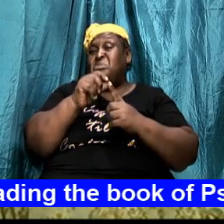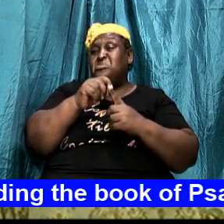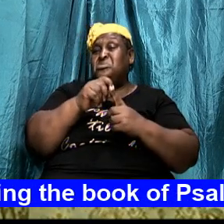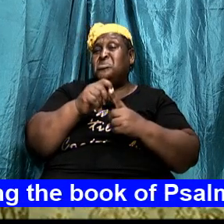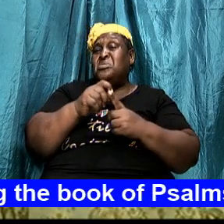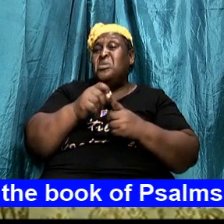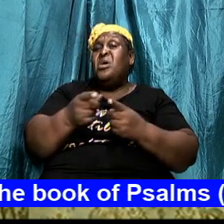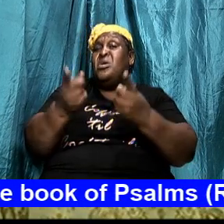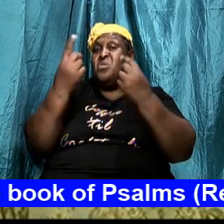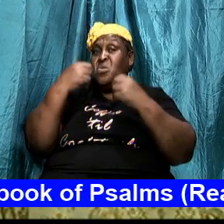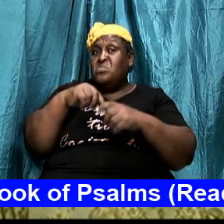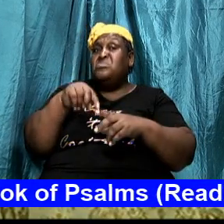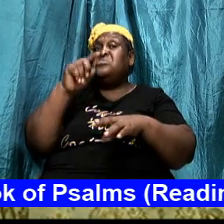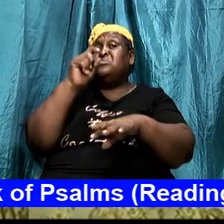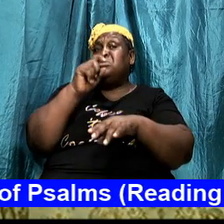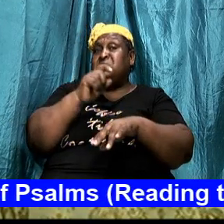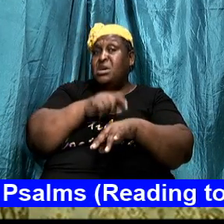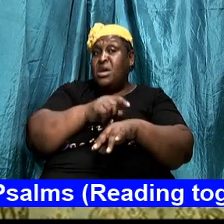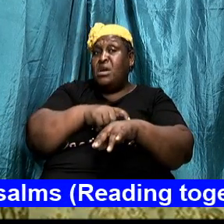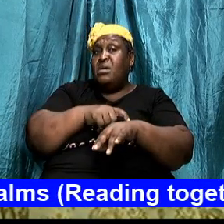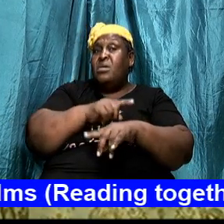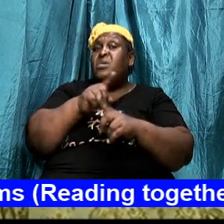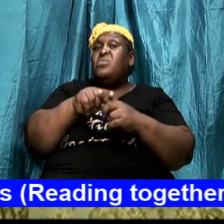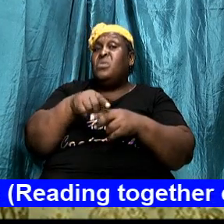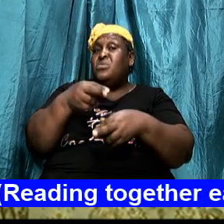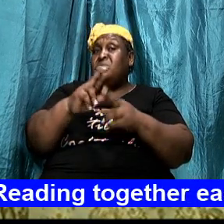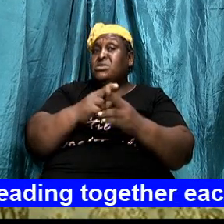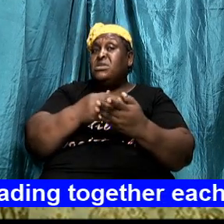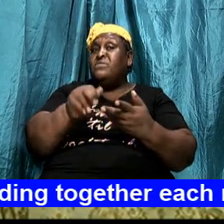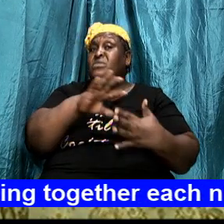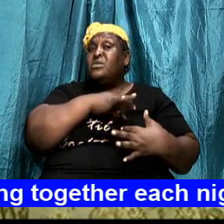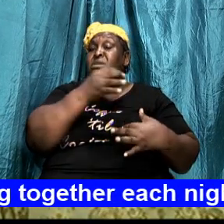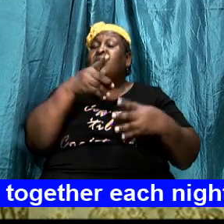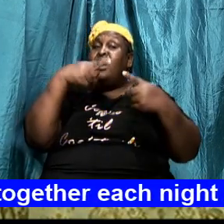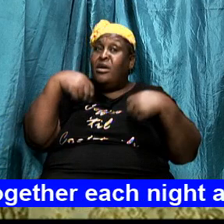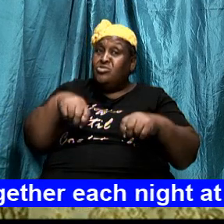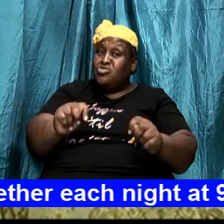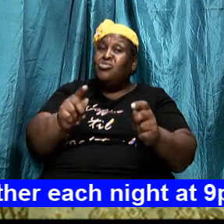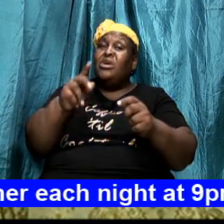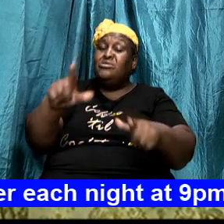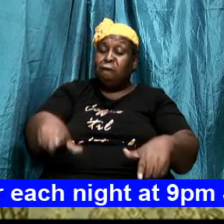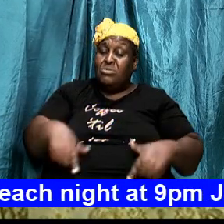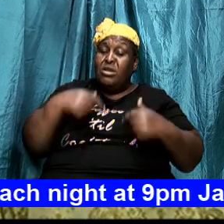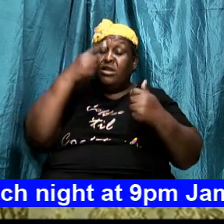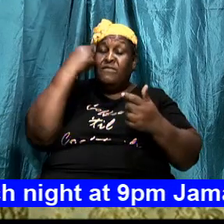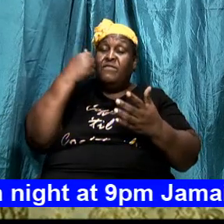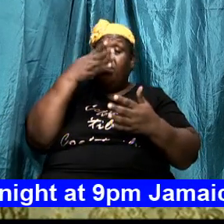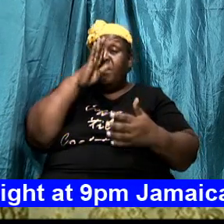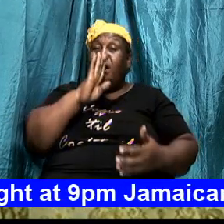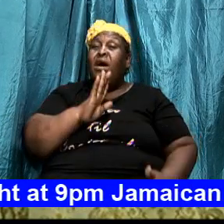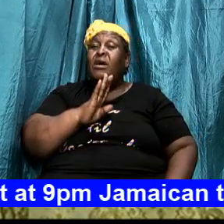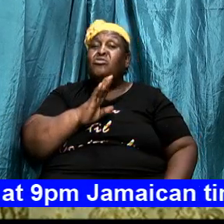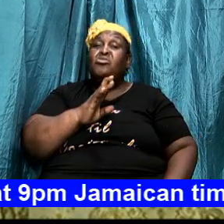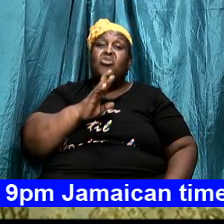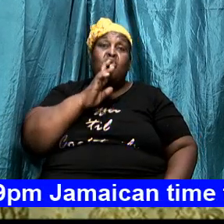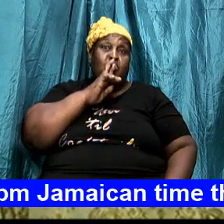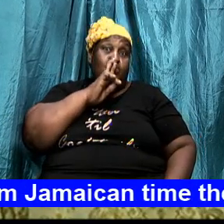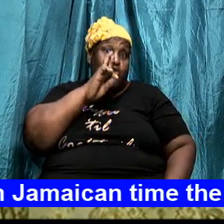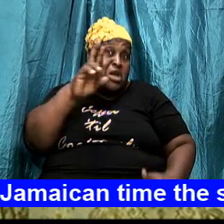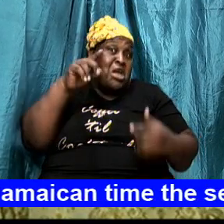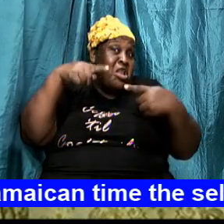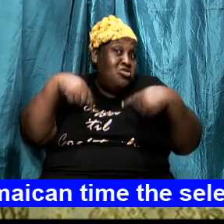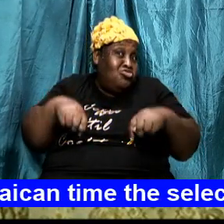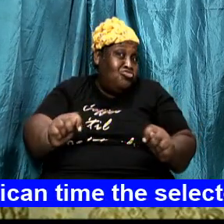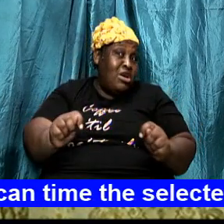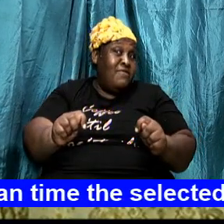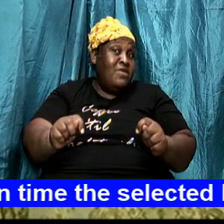came to the point after I received the Holy Ghost and I was trying to live for God really trying because this was